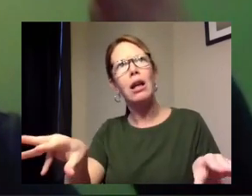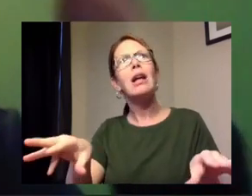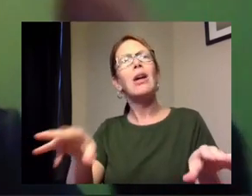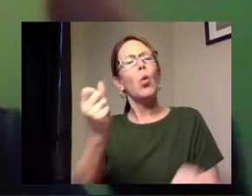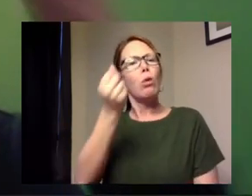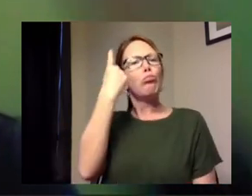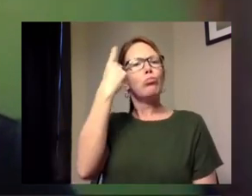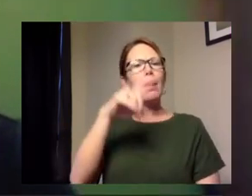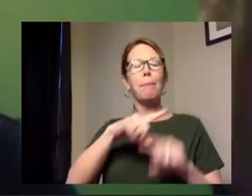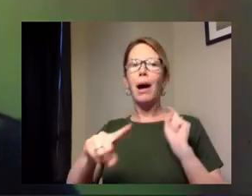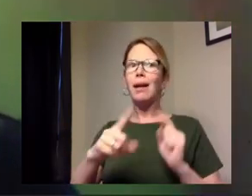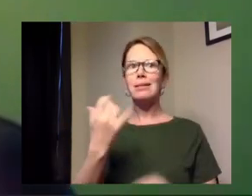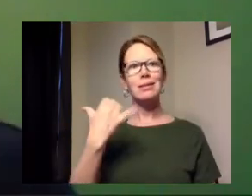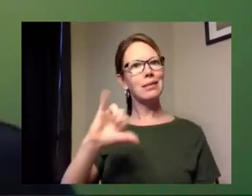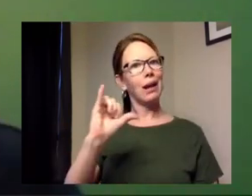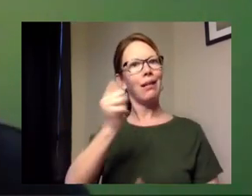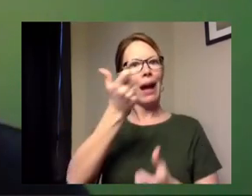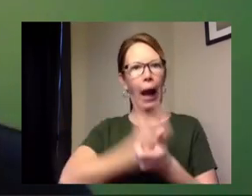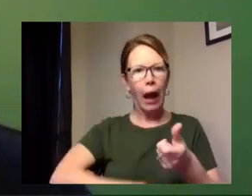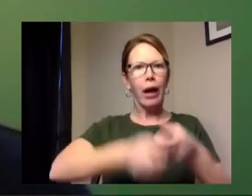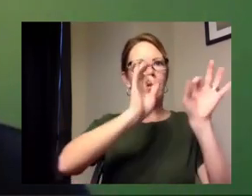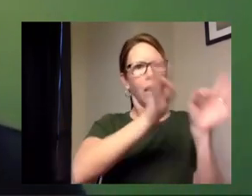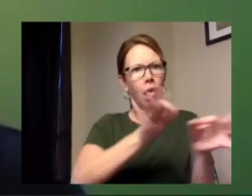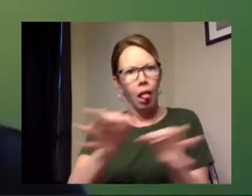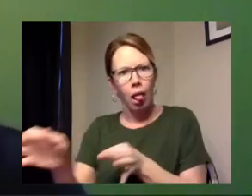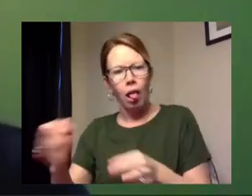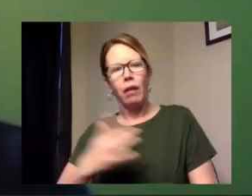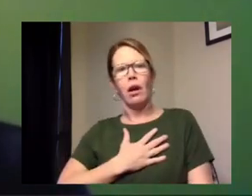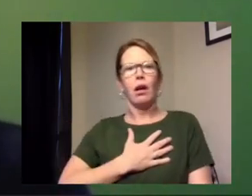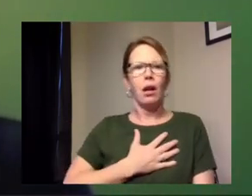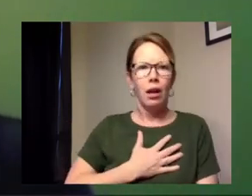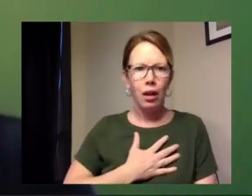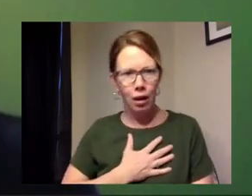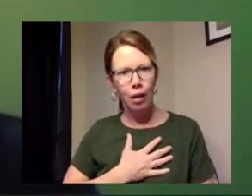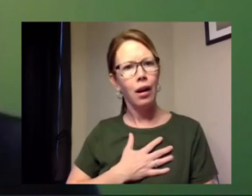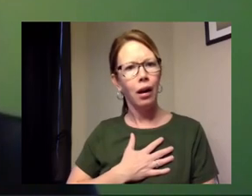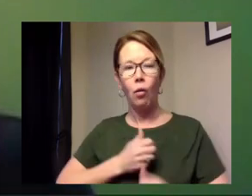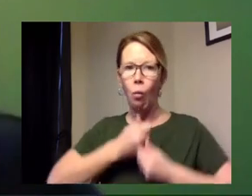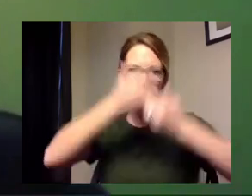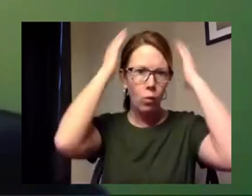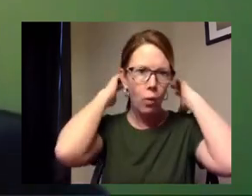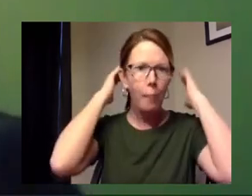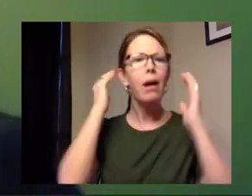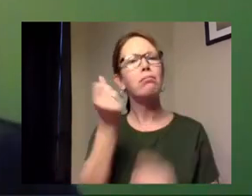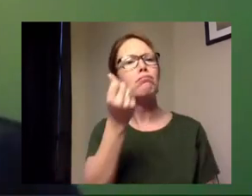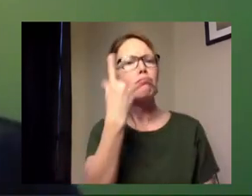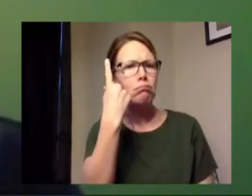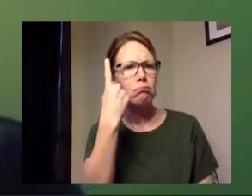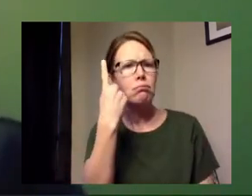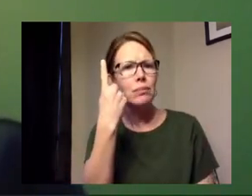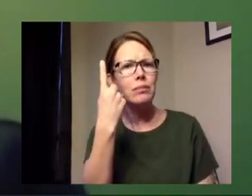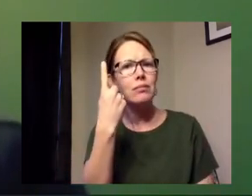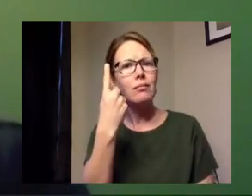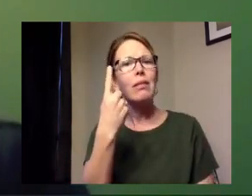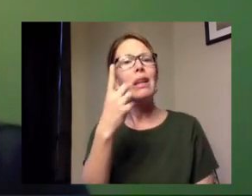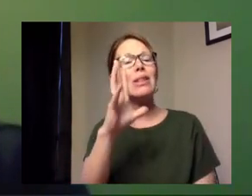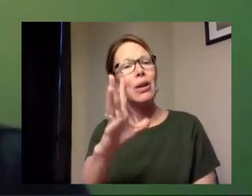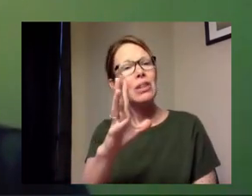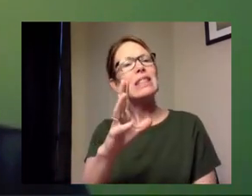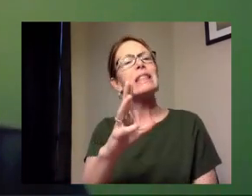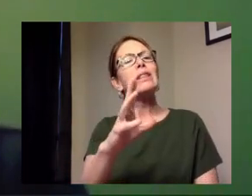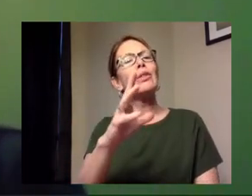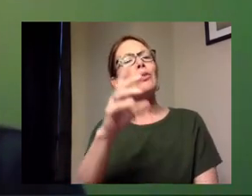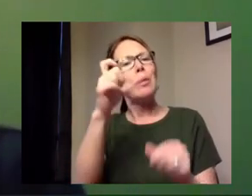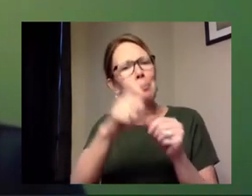is yet one more disruption of what we love about our village so please just keep in mind as we weather this health crisis